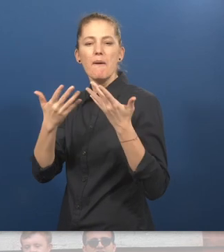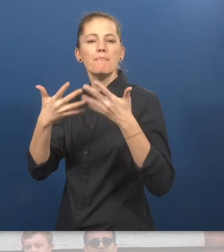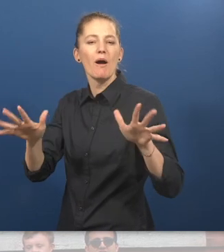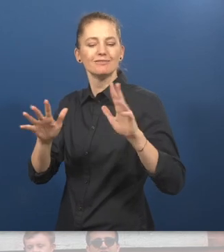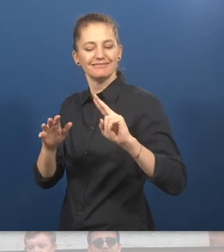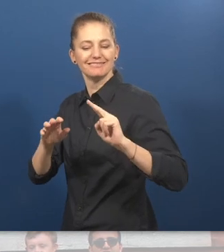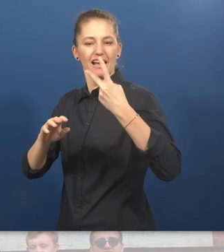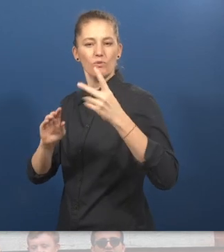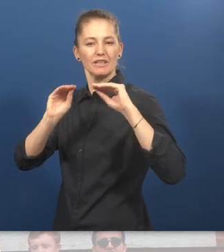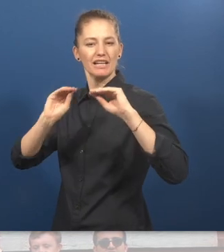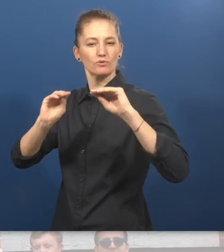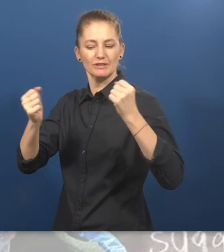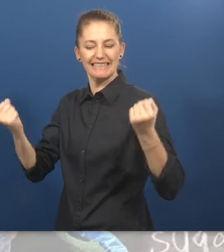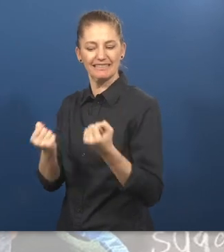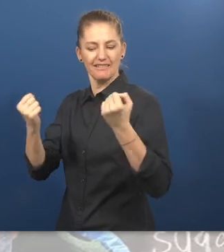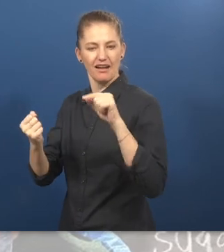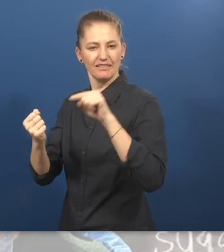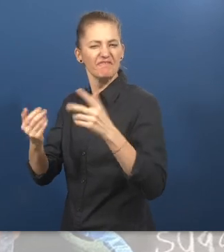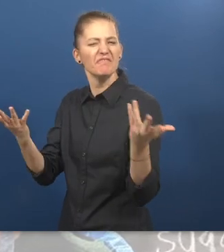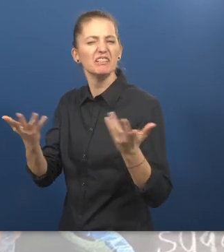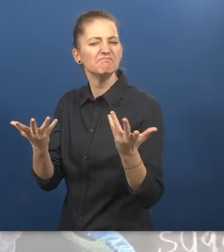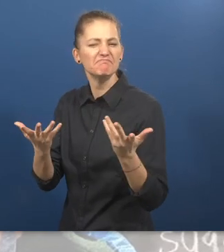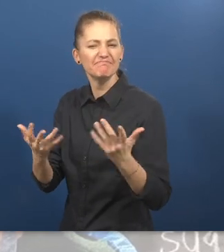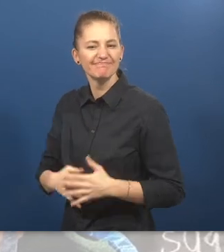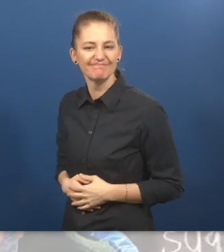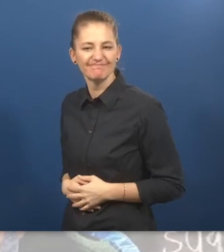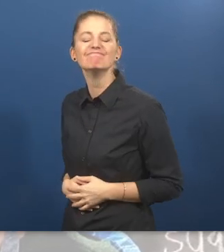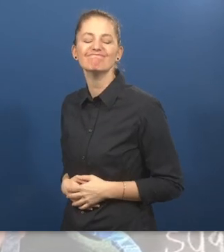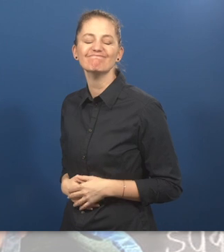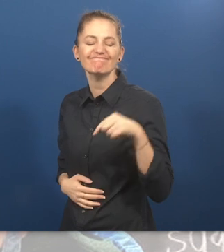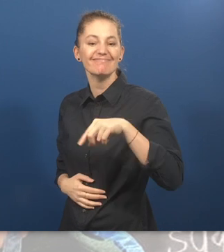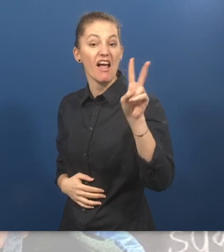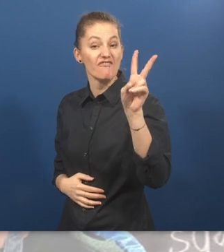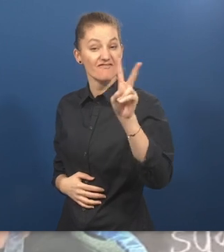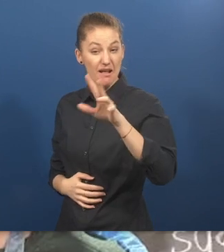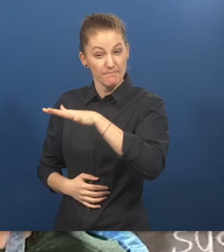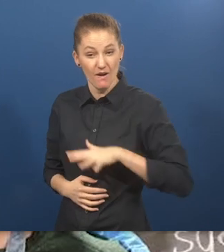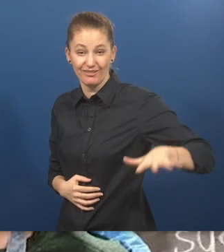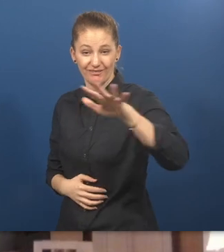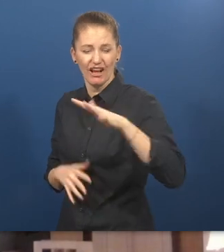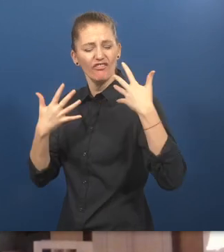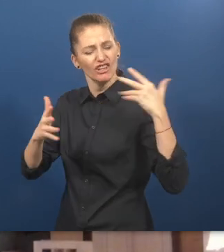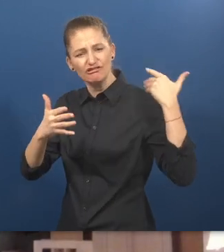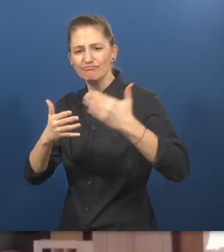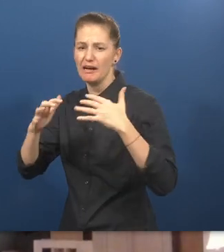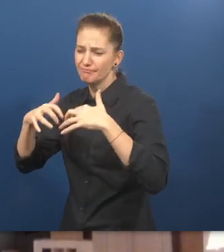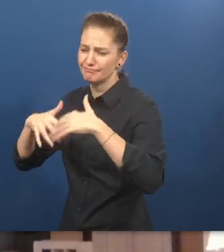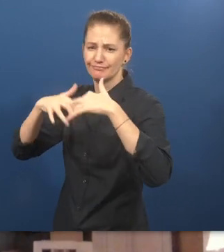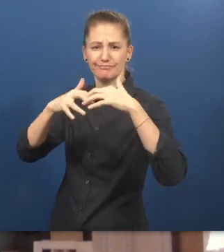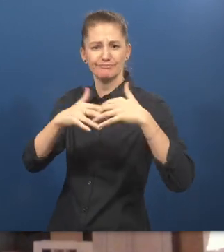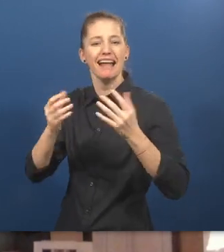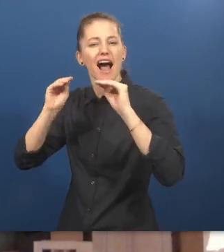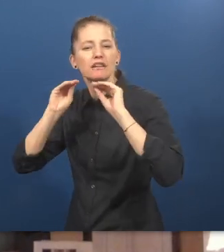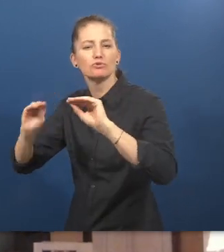Post-Secondary Education Initiative about? Brian Dack, Research Assistant Professor at University of Vermont. A variety of